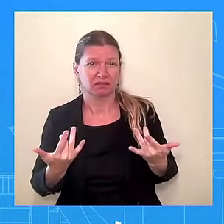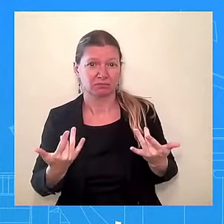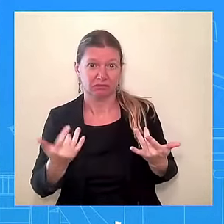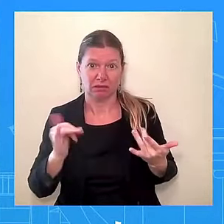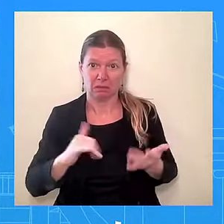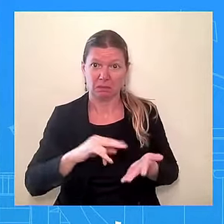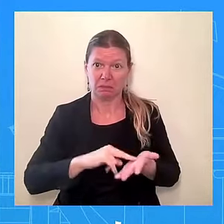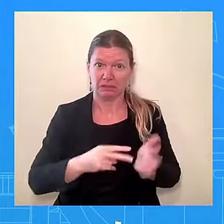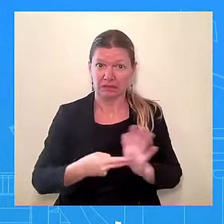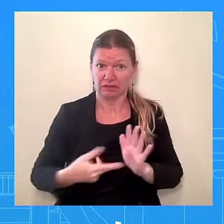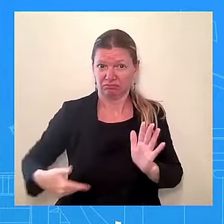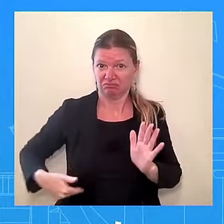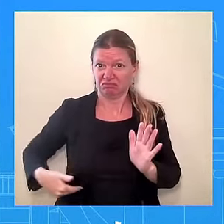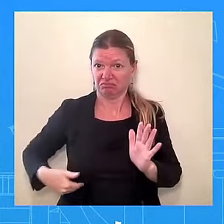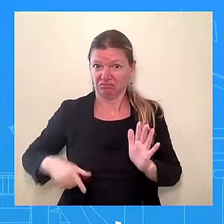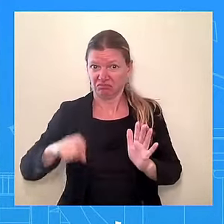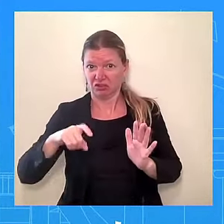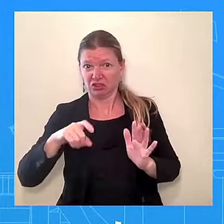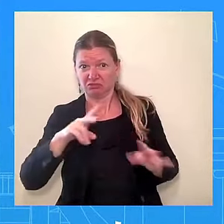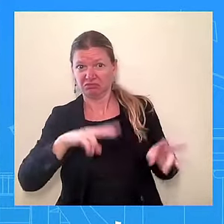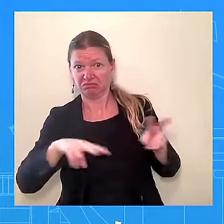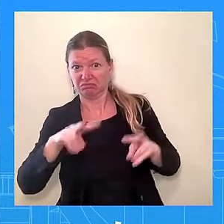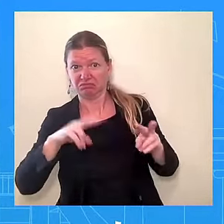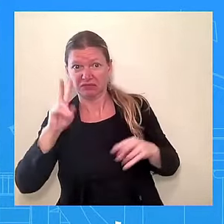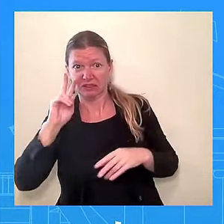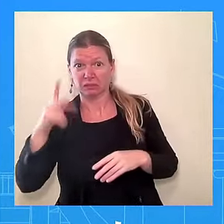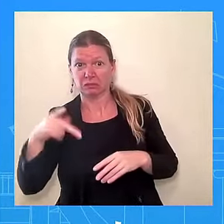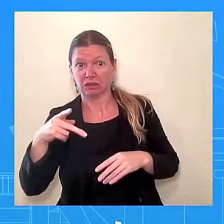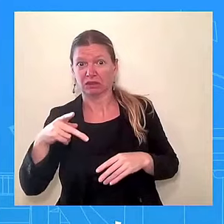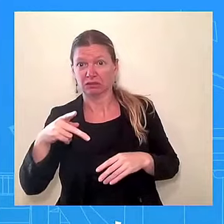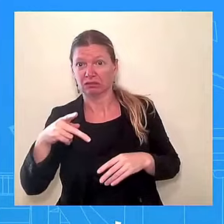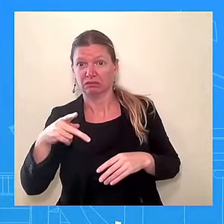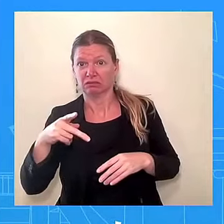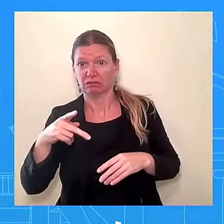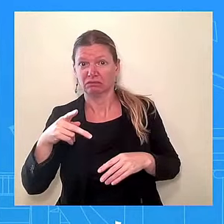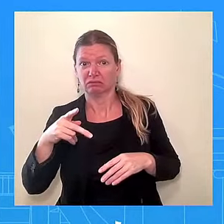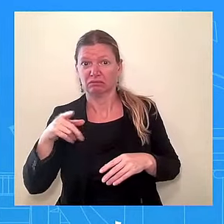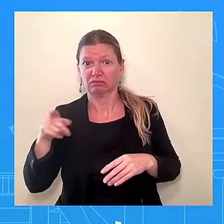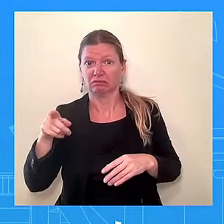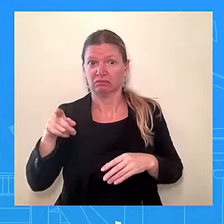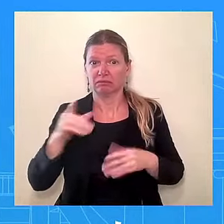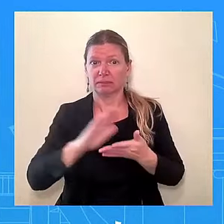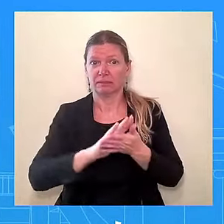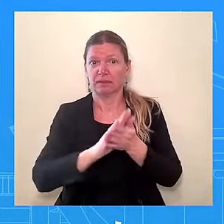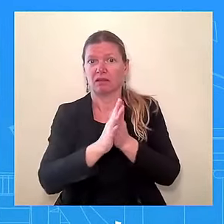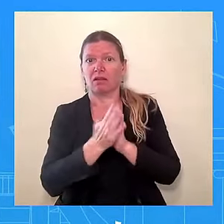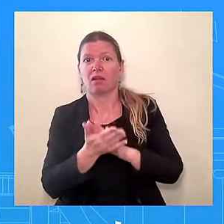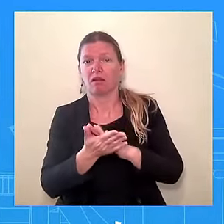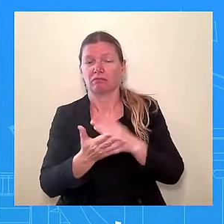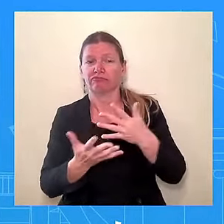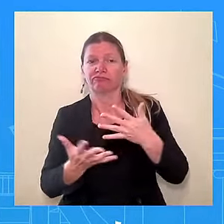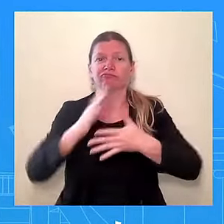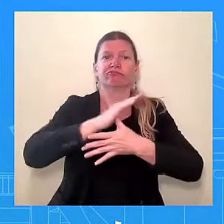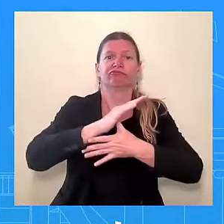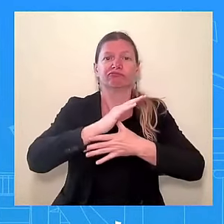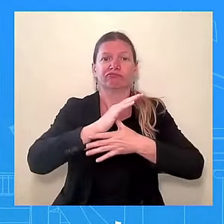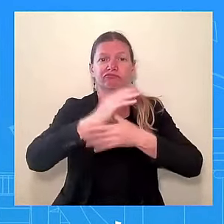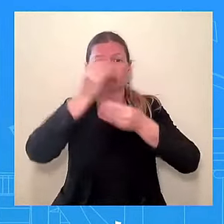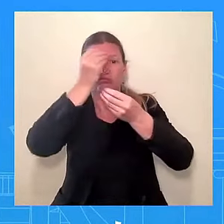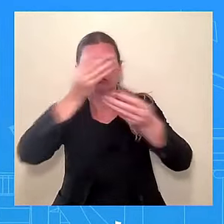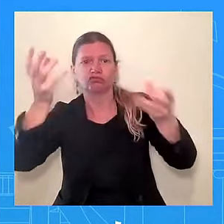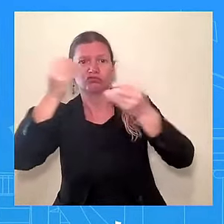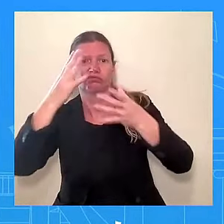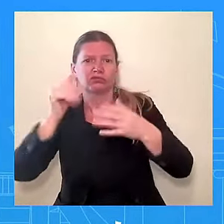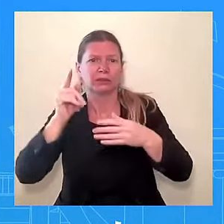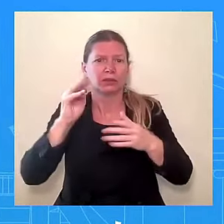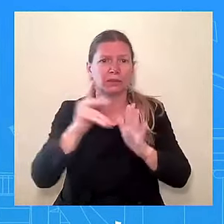be the kind of primary messenger of the administration's policies? No, the president is going to be certainly the messenger of the policies. He's the president of the United States.